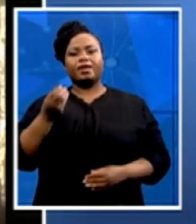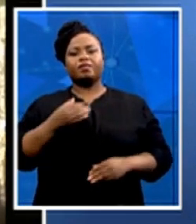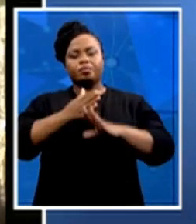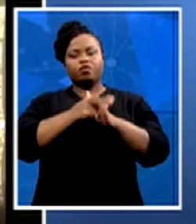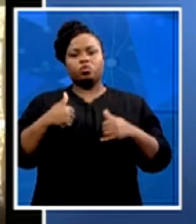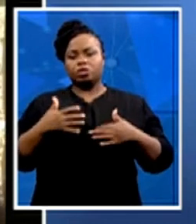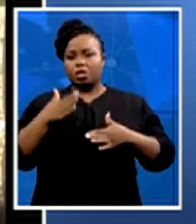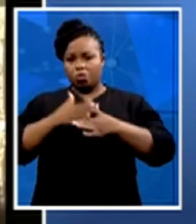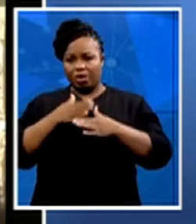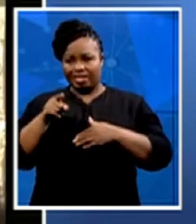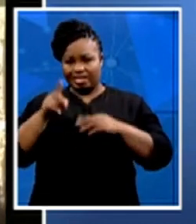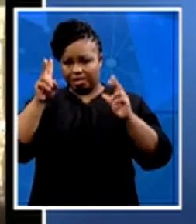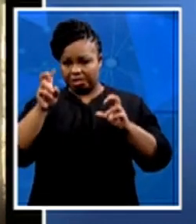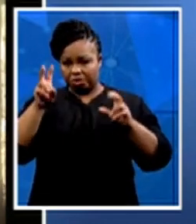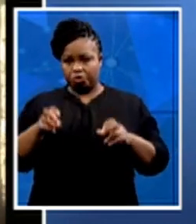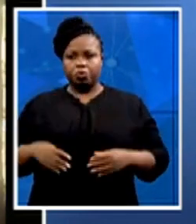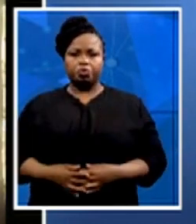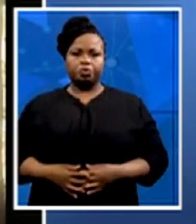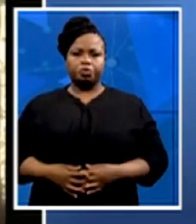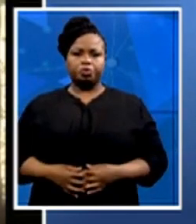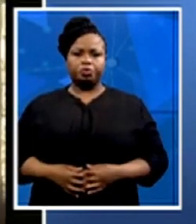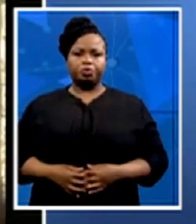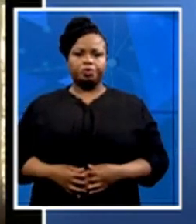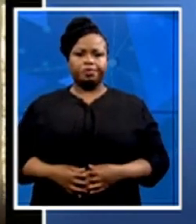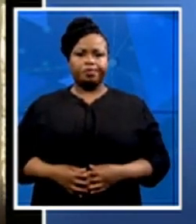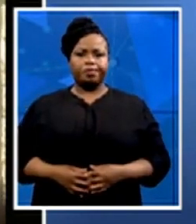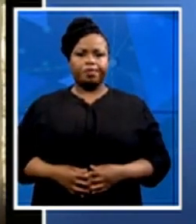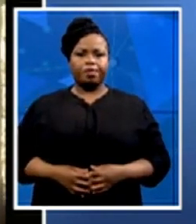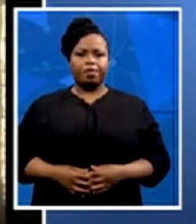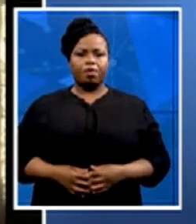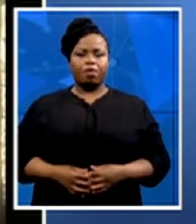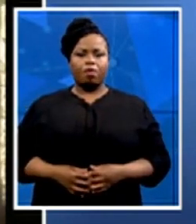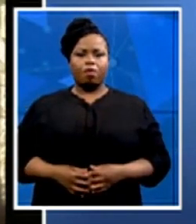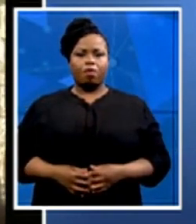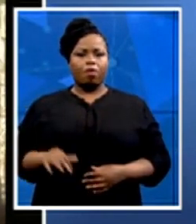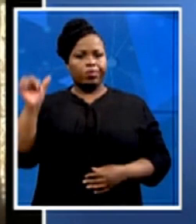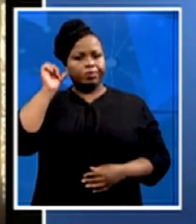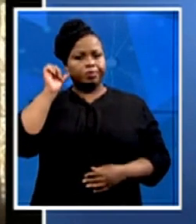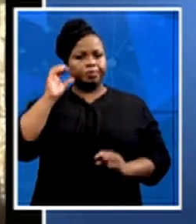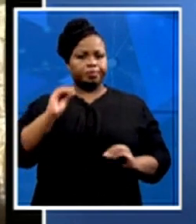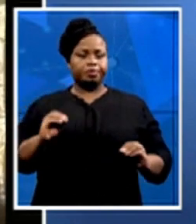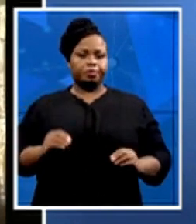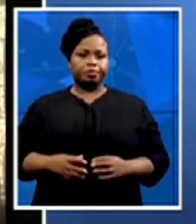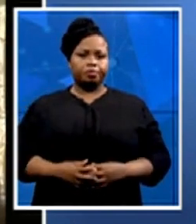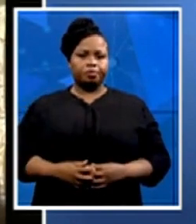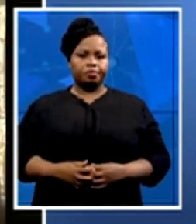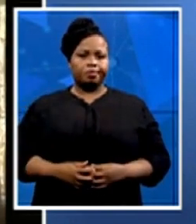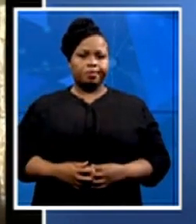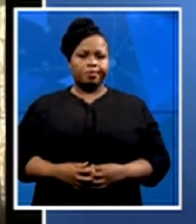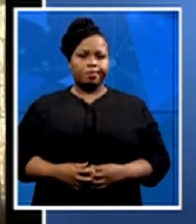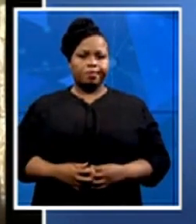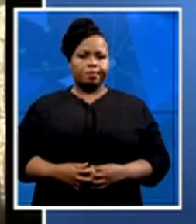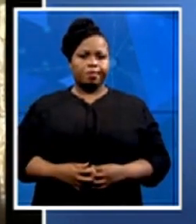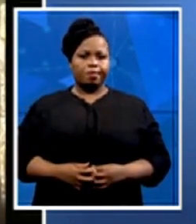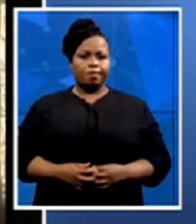fact that it has now become policy of government